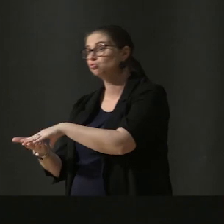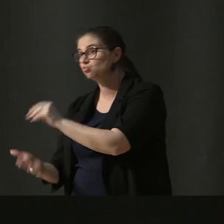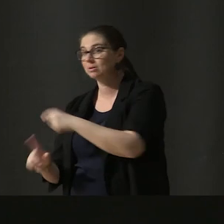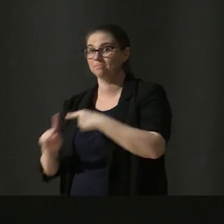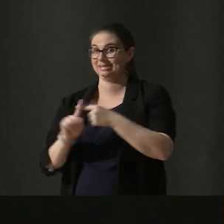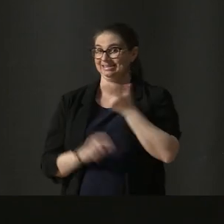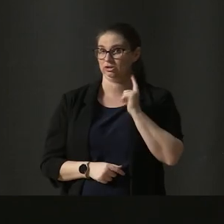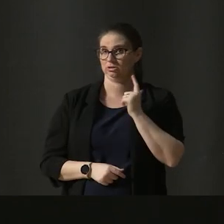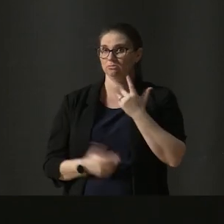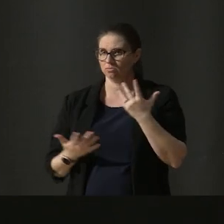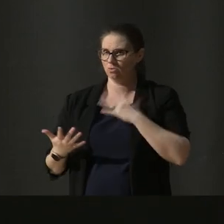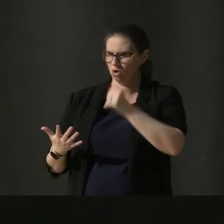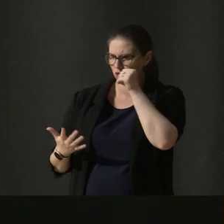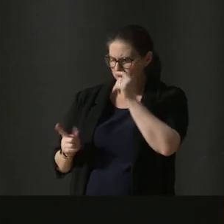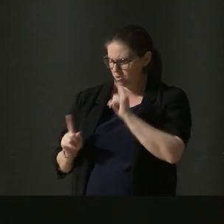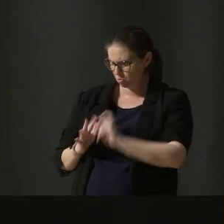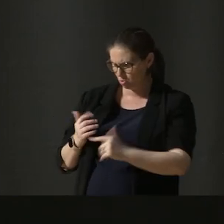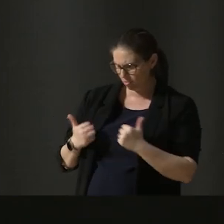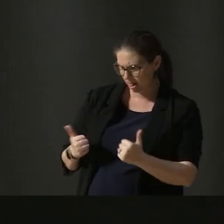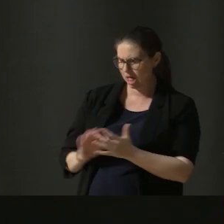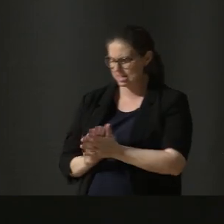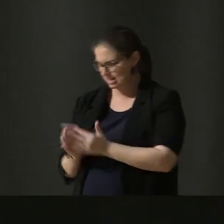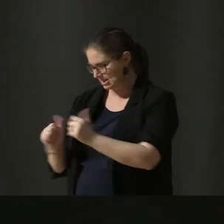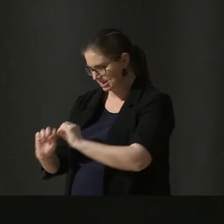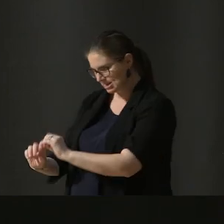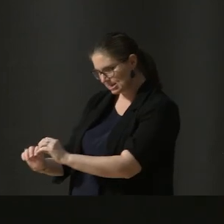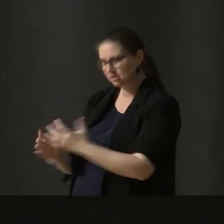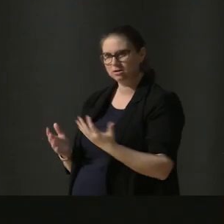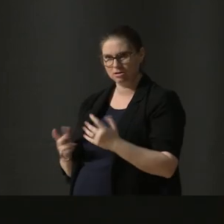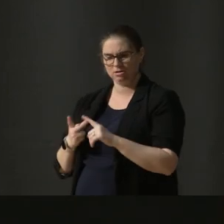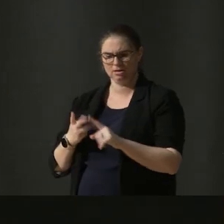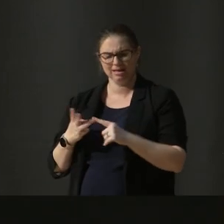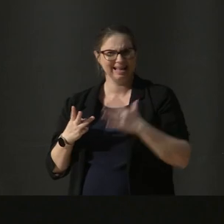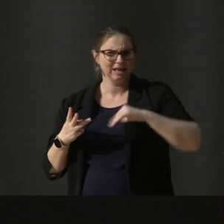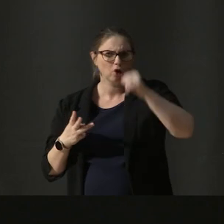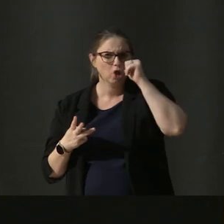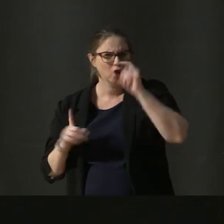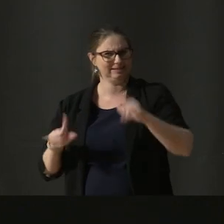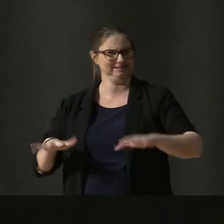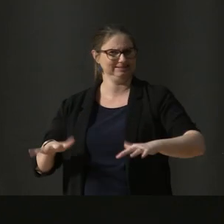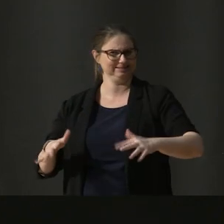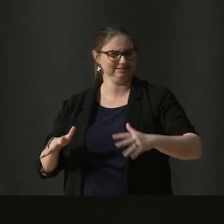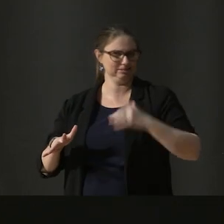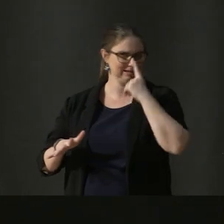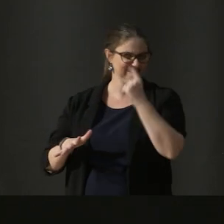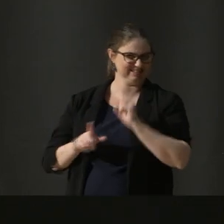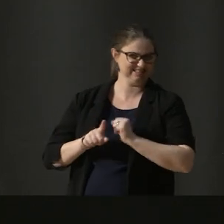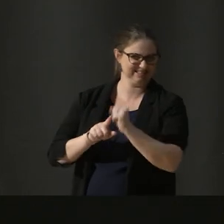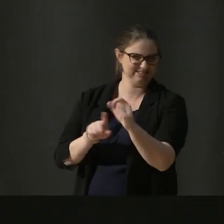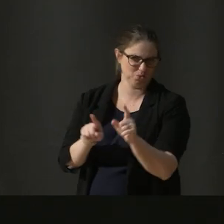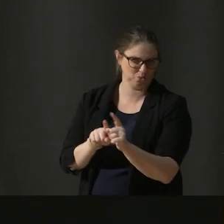know what we're doing well so we can keep doing it. We also need to know what we're not doing so well so we can do something about that too.